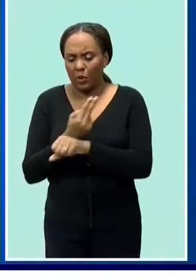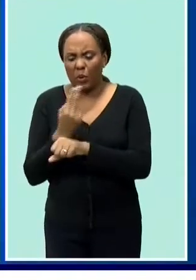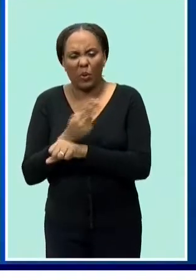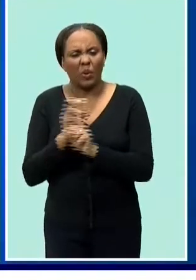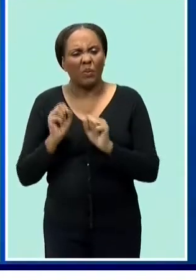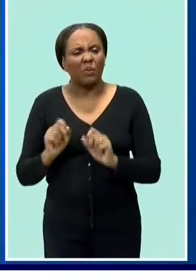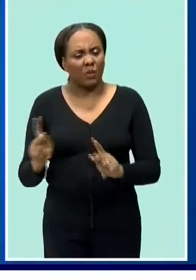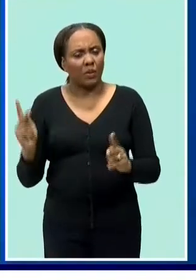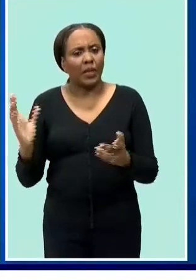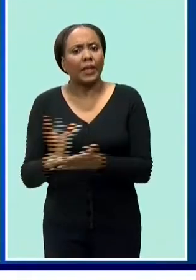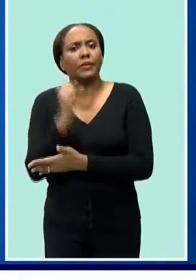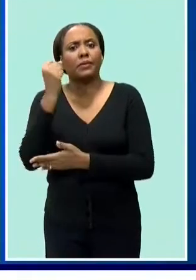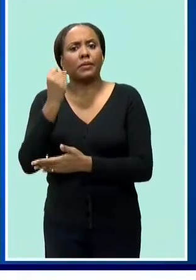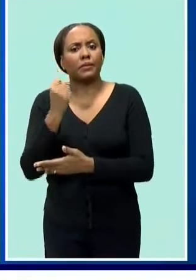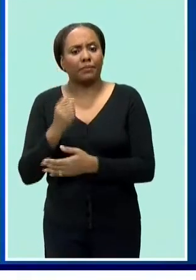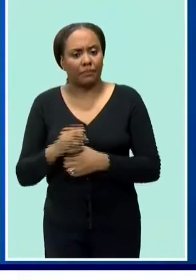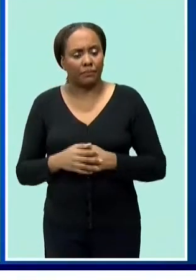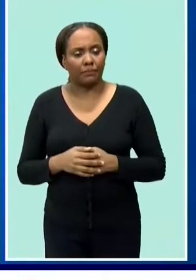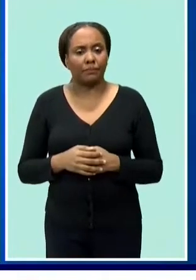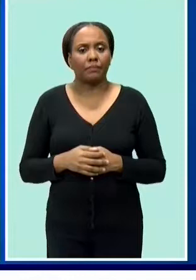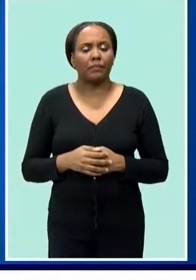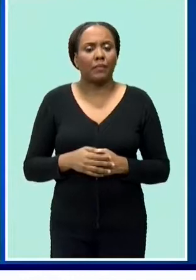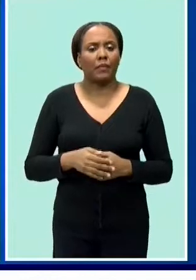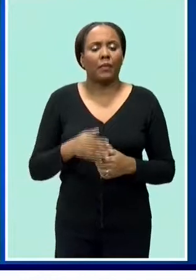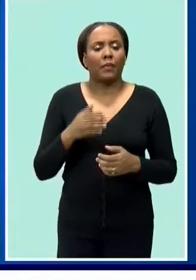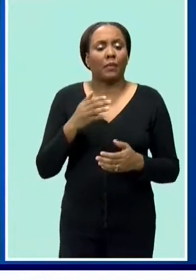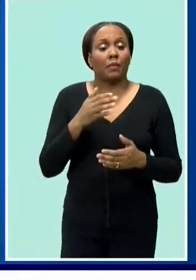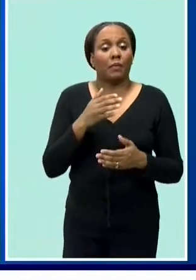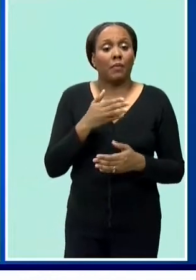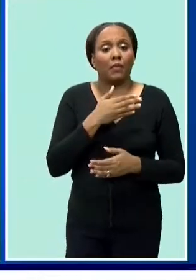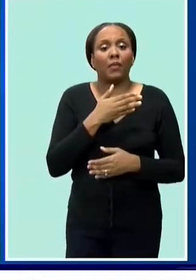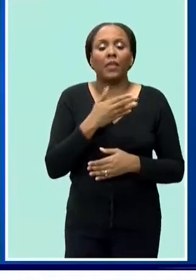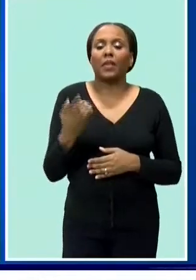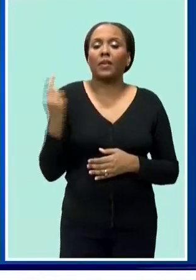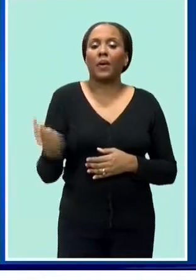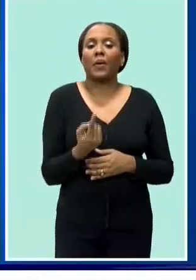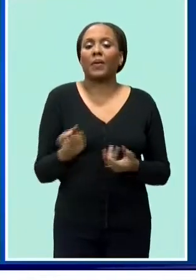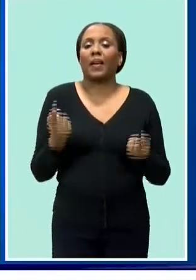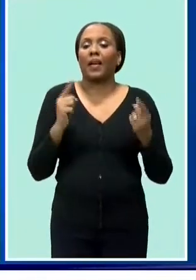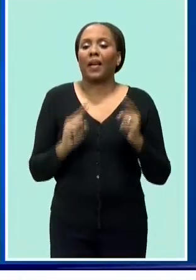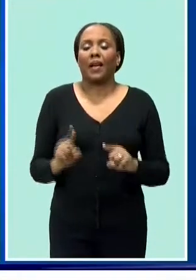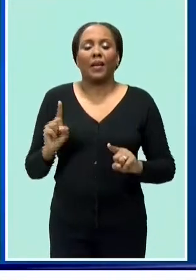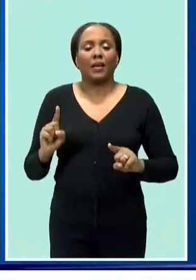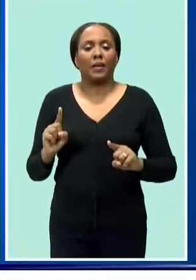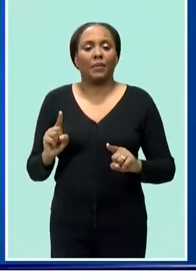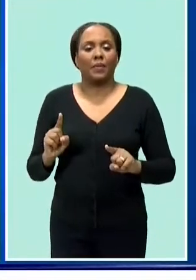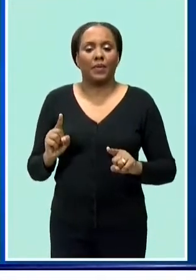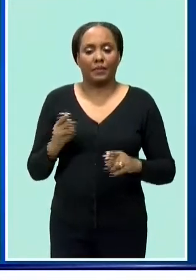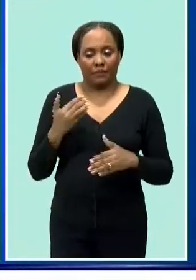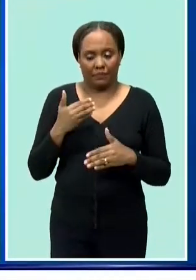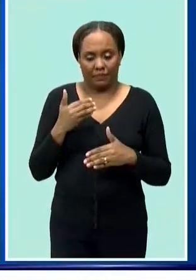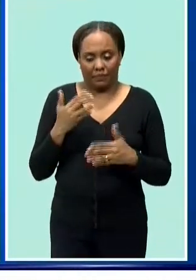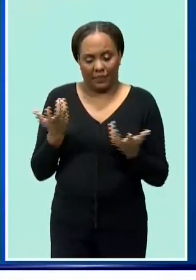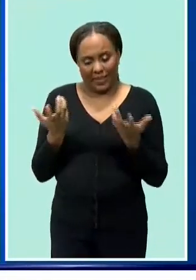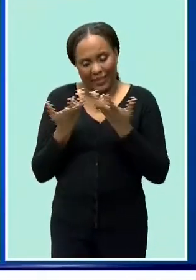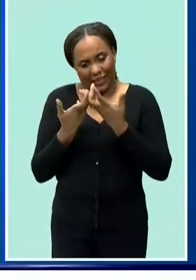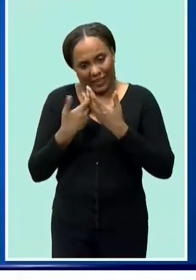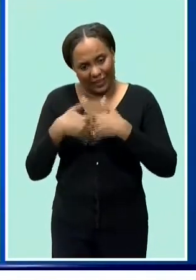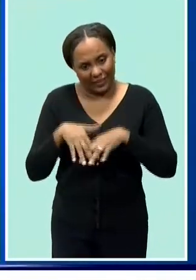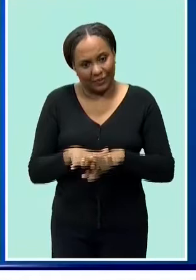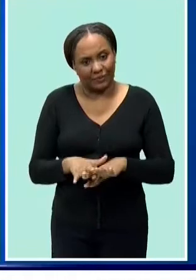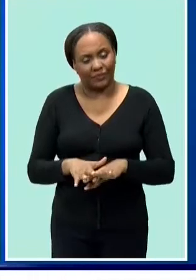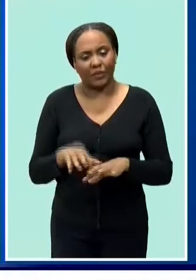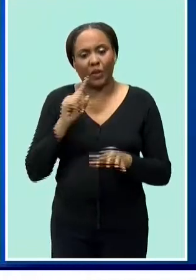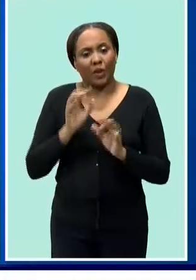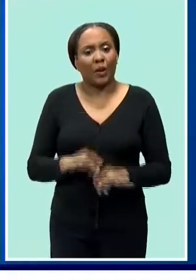normally don't happen before their time but i think the time for this video workshop has finally come and it's come at a